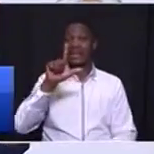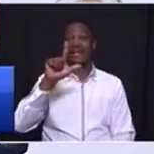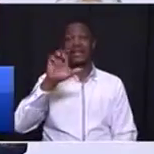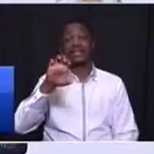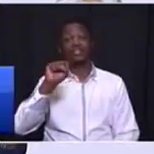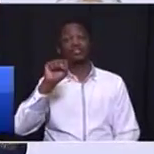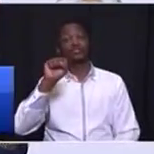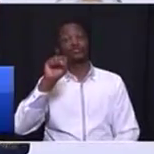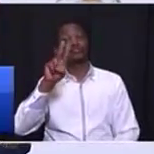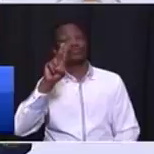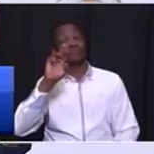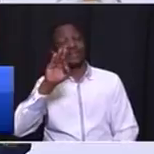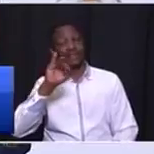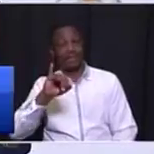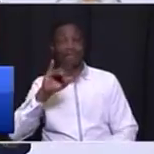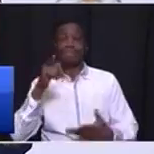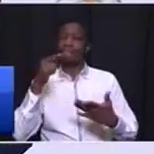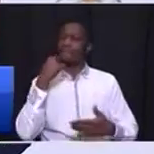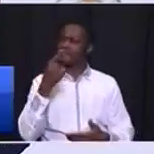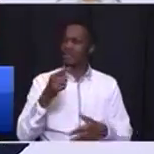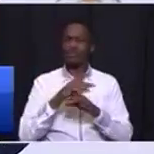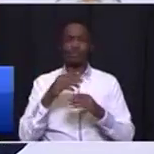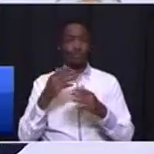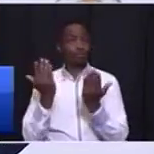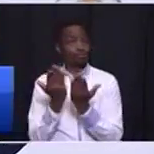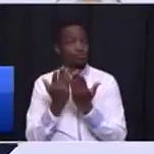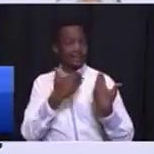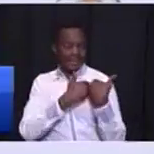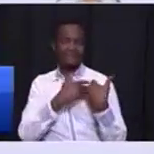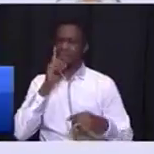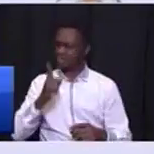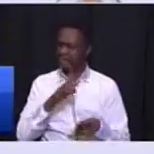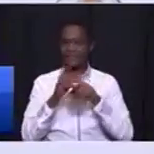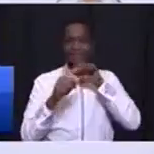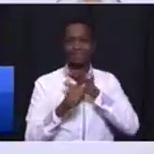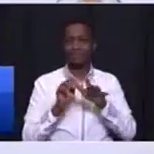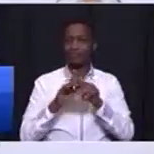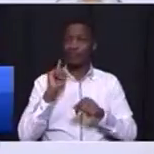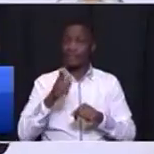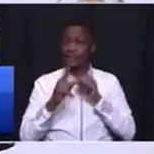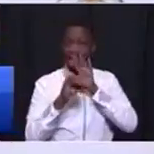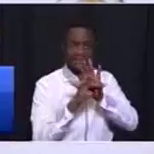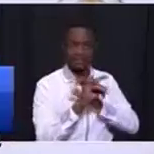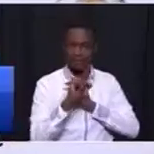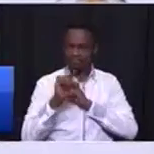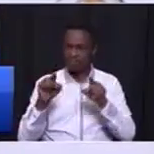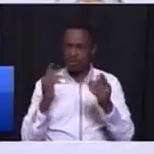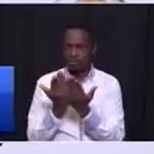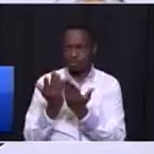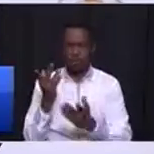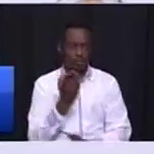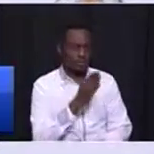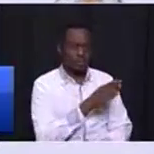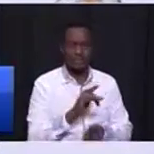So you and I, and MEC Mazubuko, we need to identify the schools in Houten, where violence,